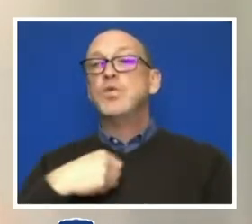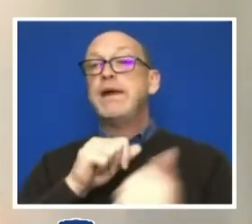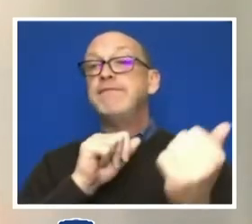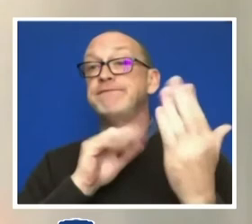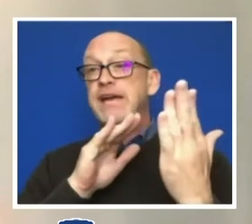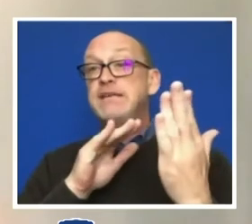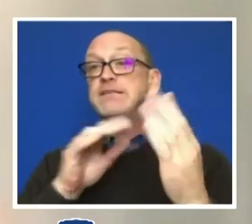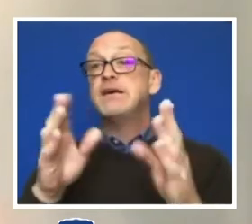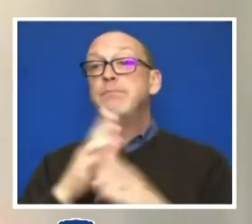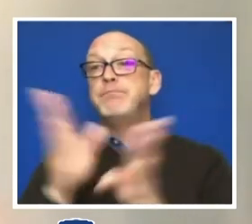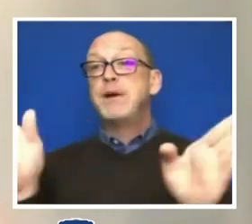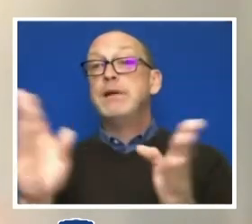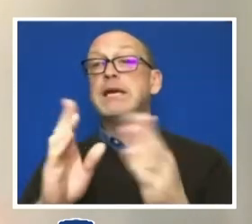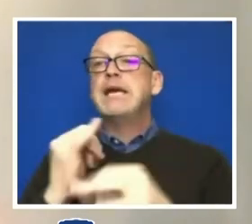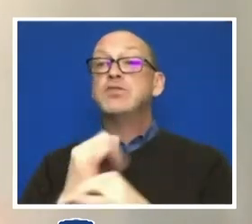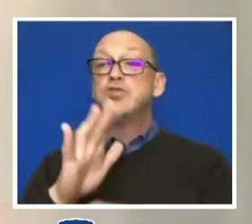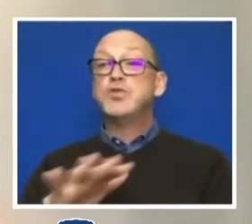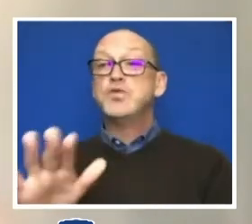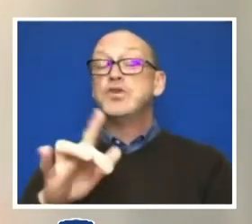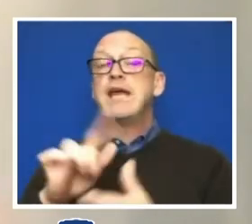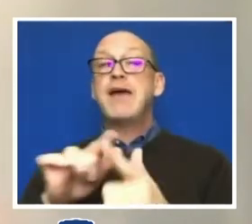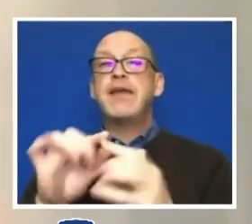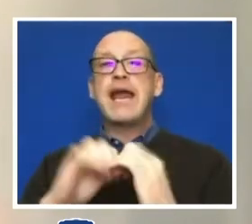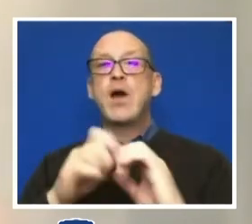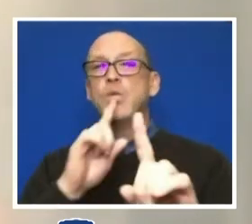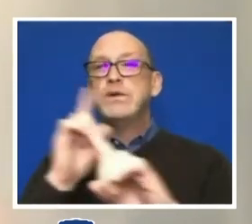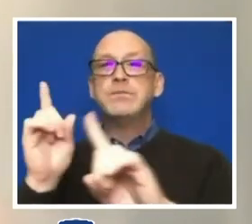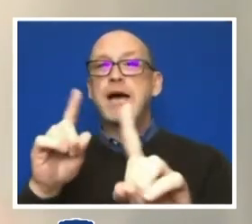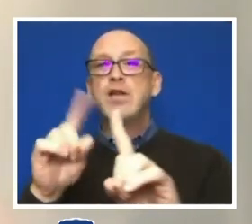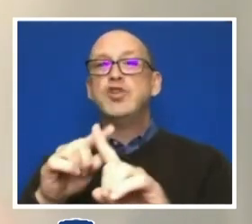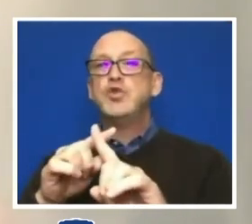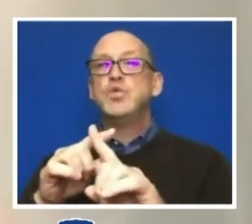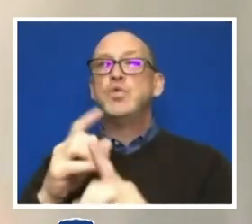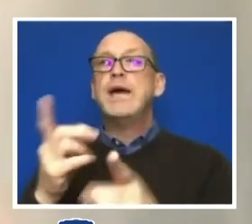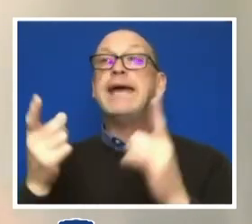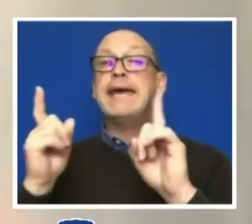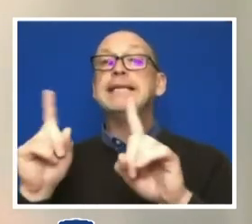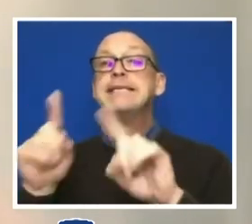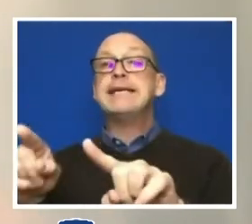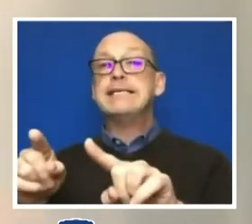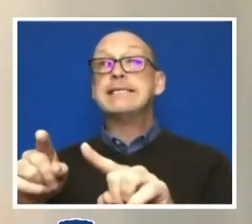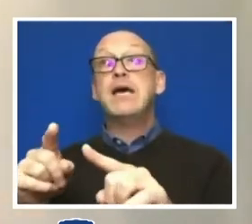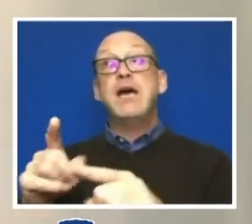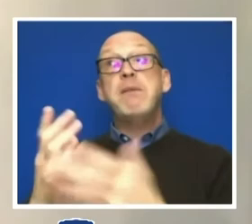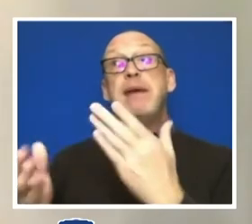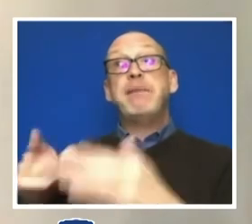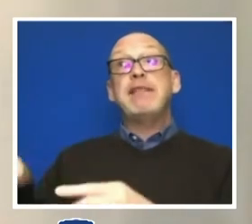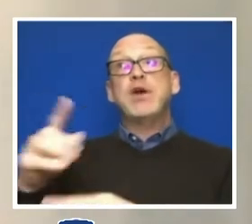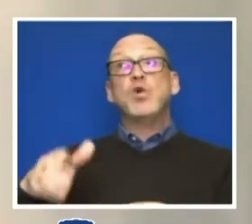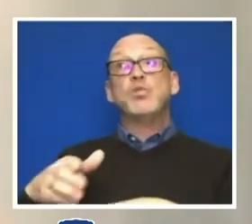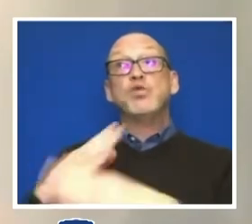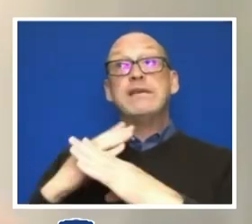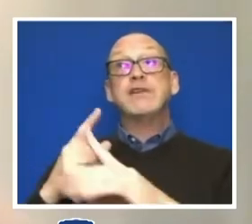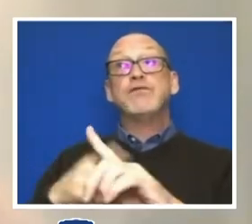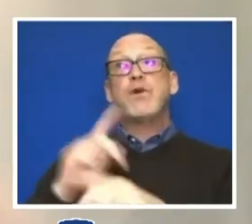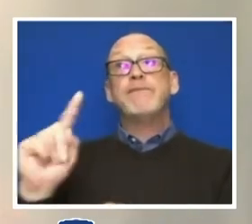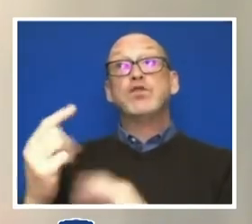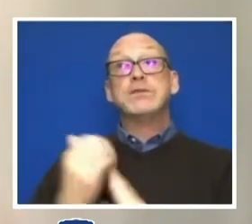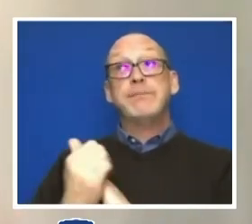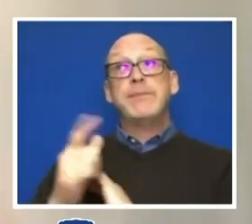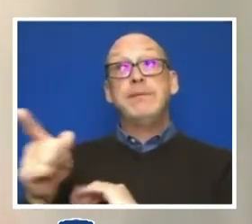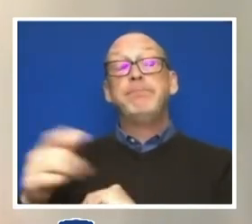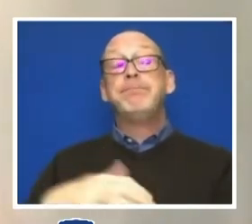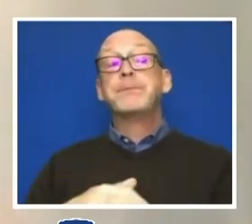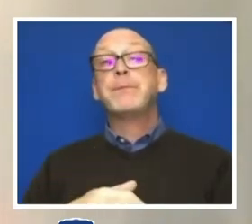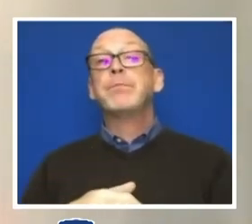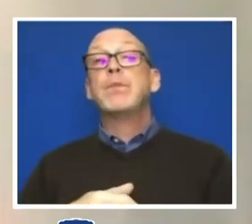respond to certain incidents that might be protected by the First Amendment. With that said, for the